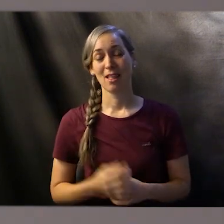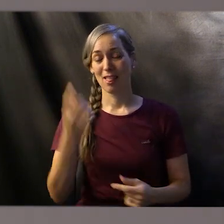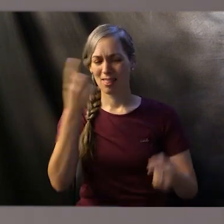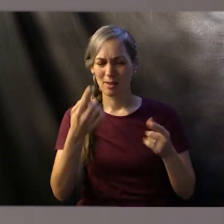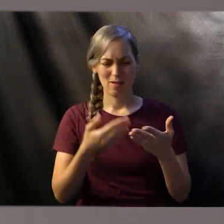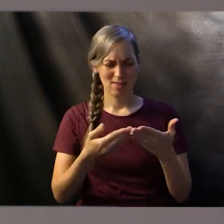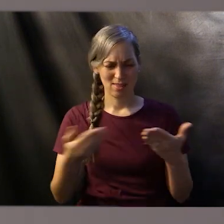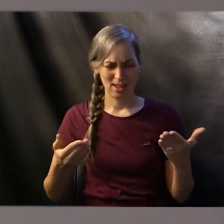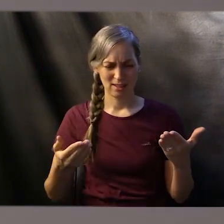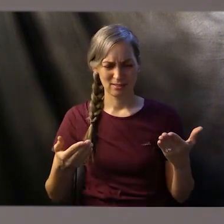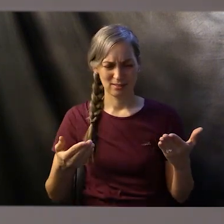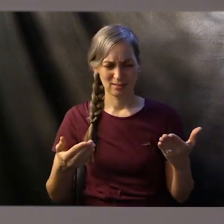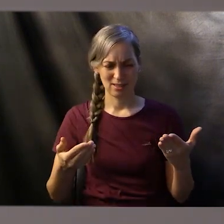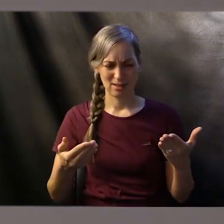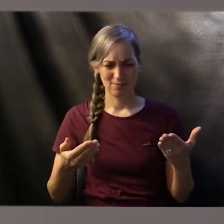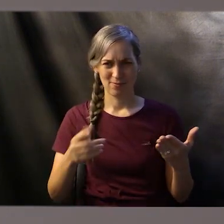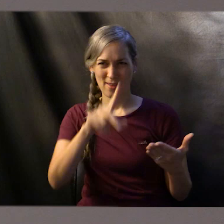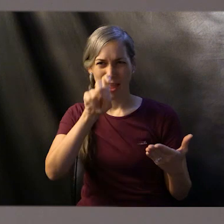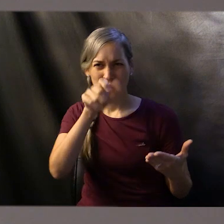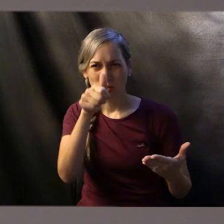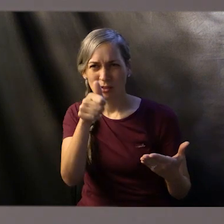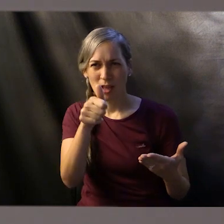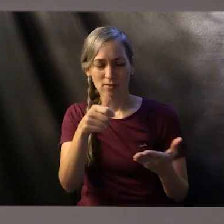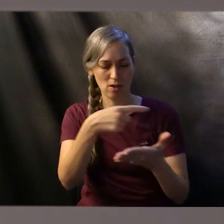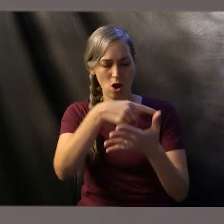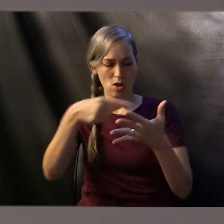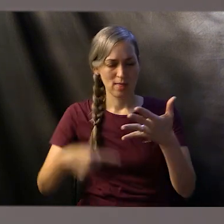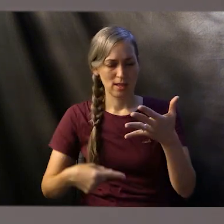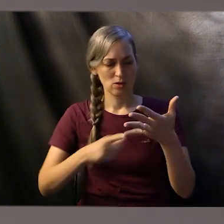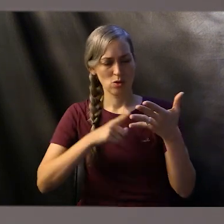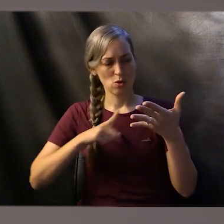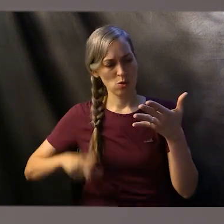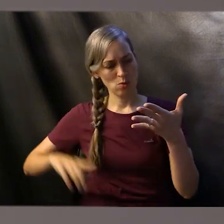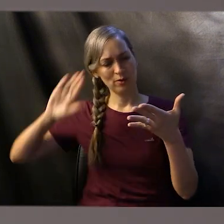Think of those things and then ask yourself, are any of these things the work of the Lord?